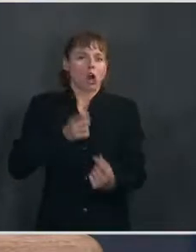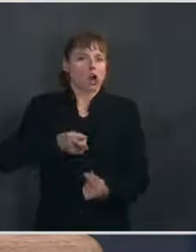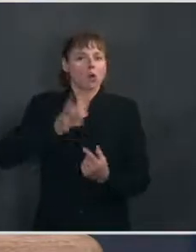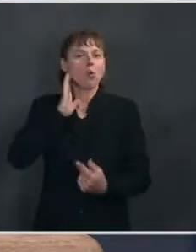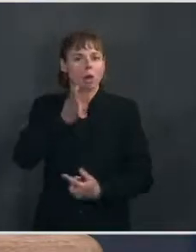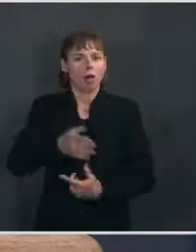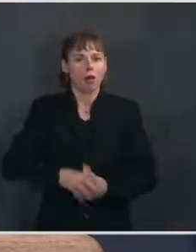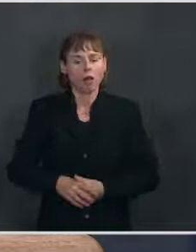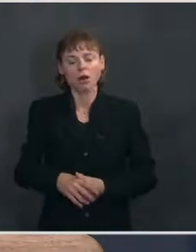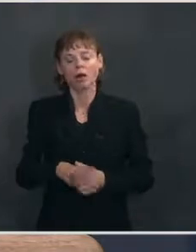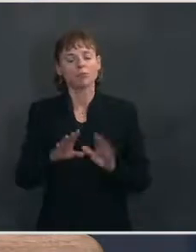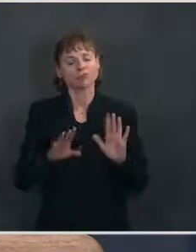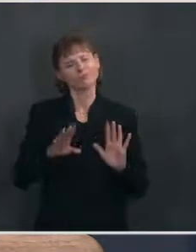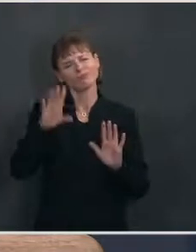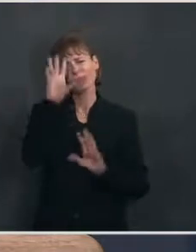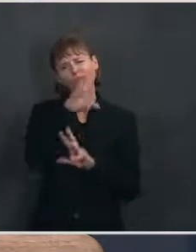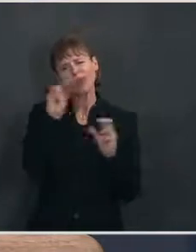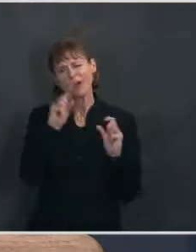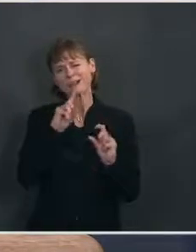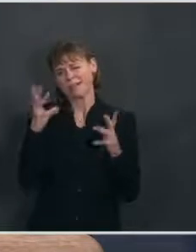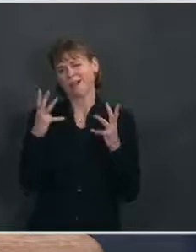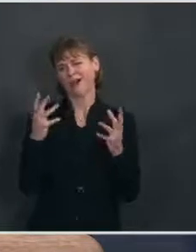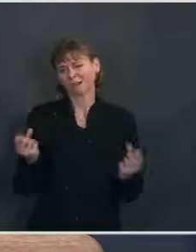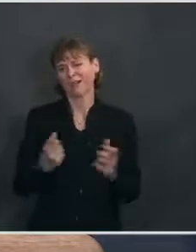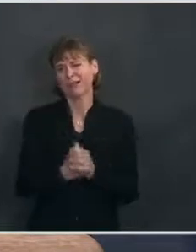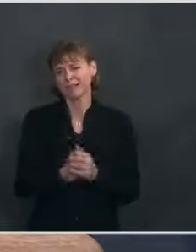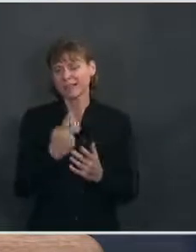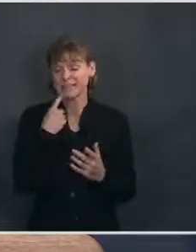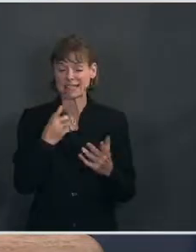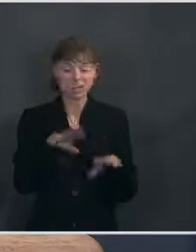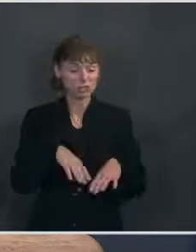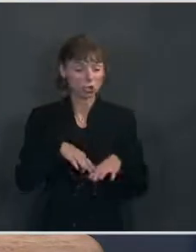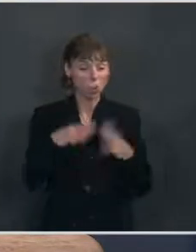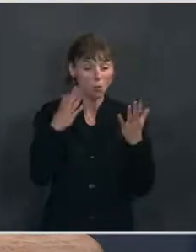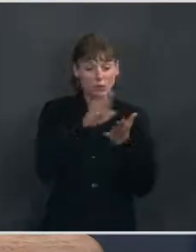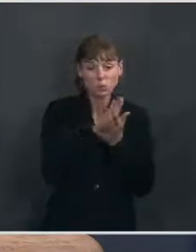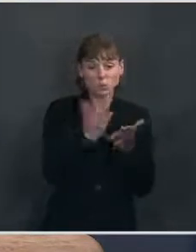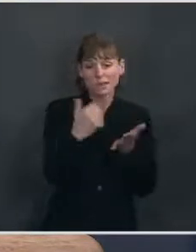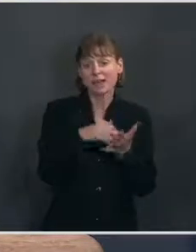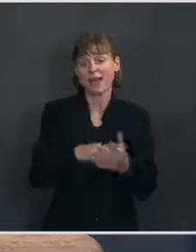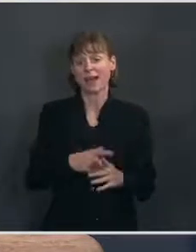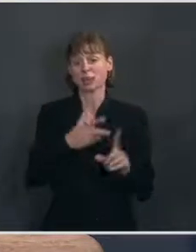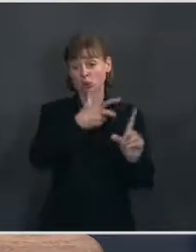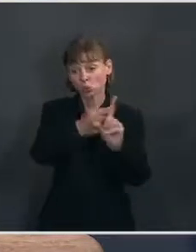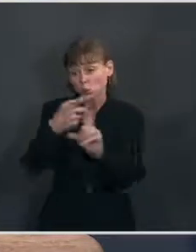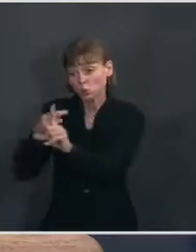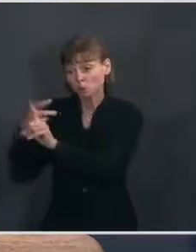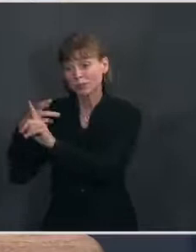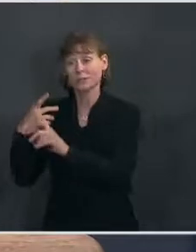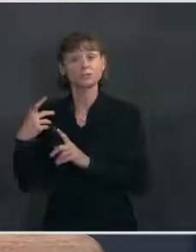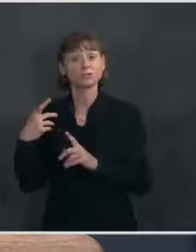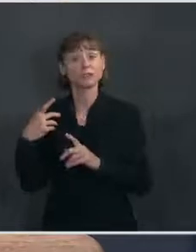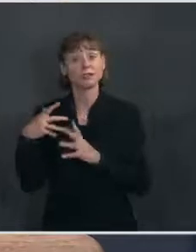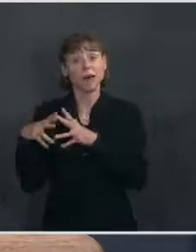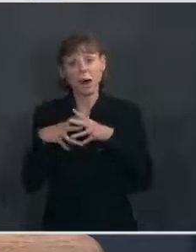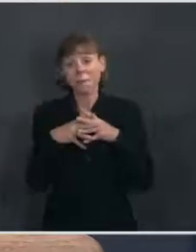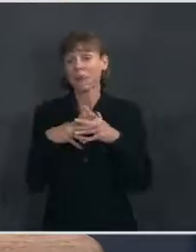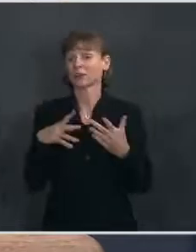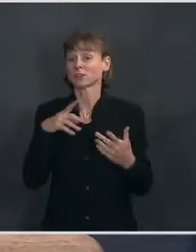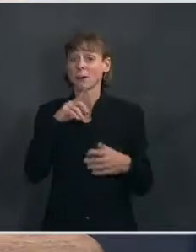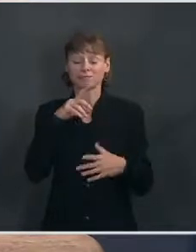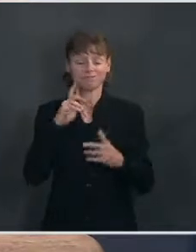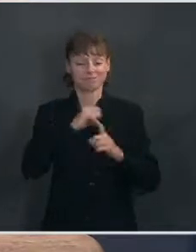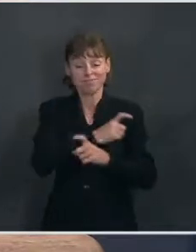that issues like reopening schools, getting shots in the arms of Americans, ensuring people have enough food to eat, are not just Democratic